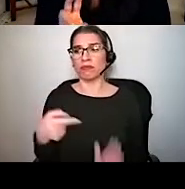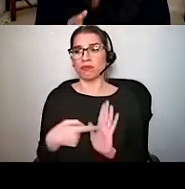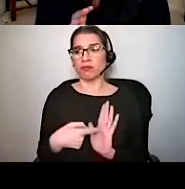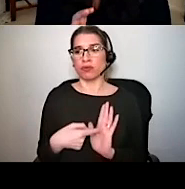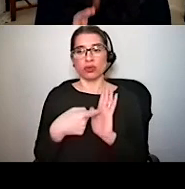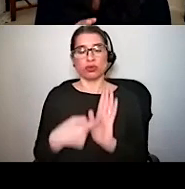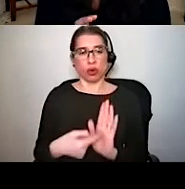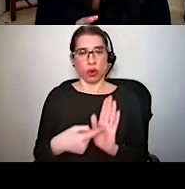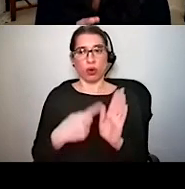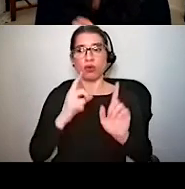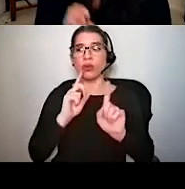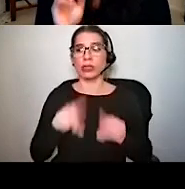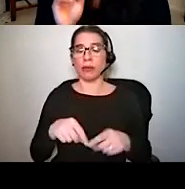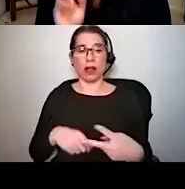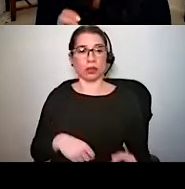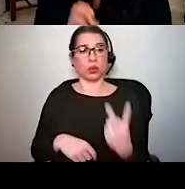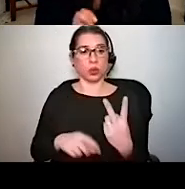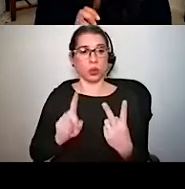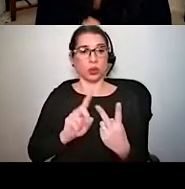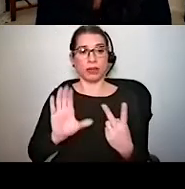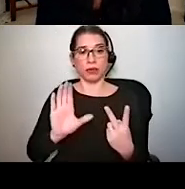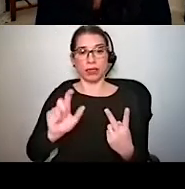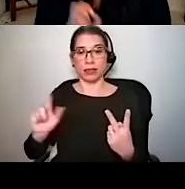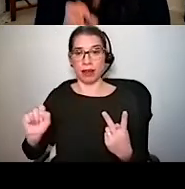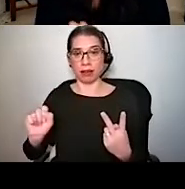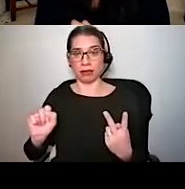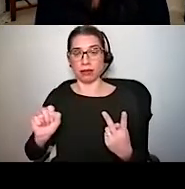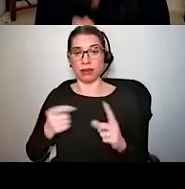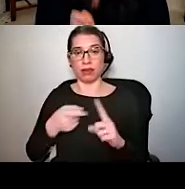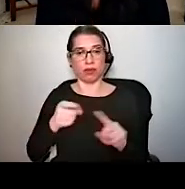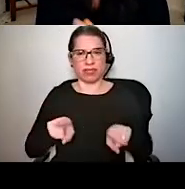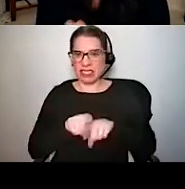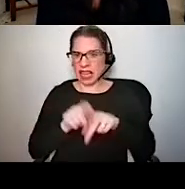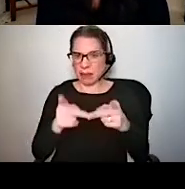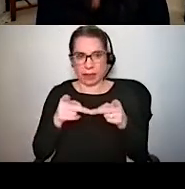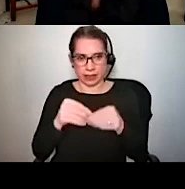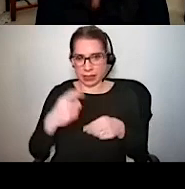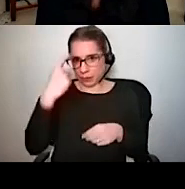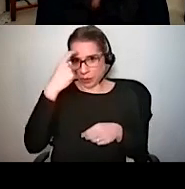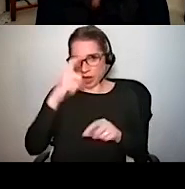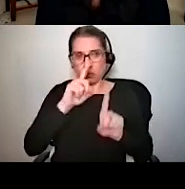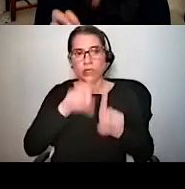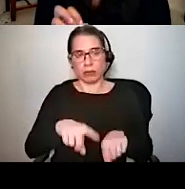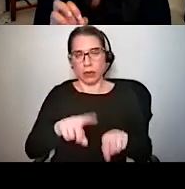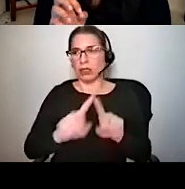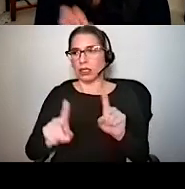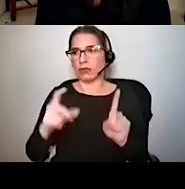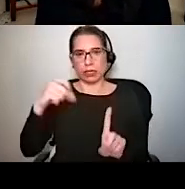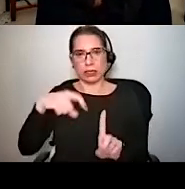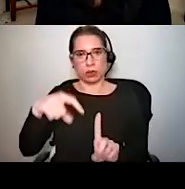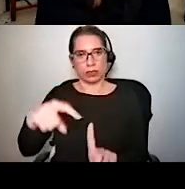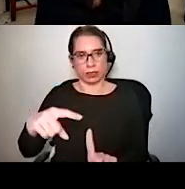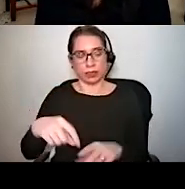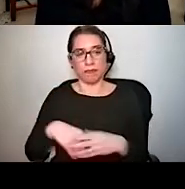two different cells from the same region of the brain responding to an identical stimulus. The